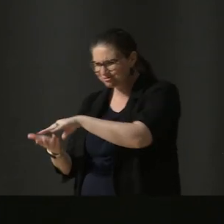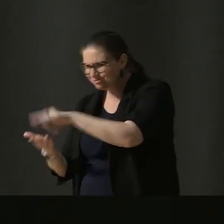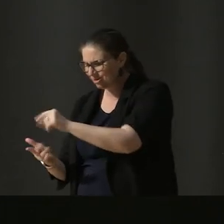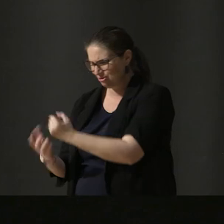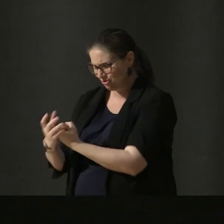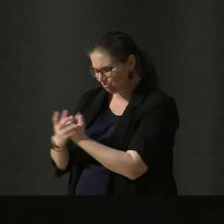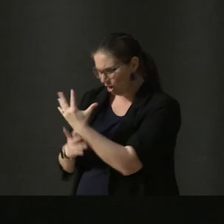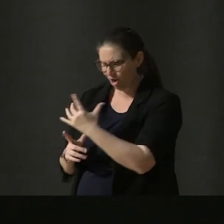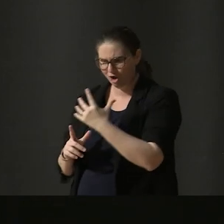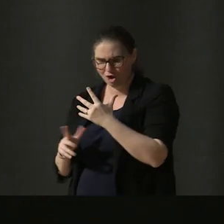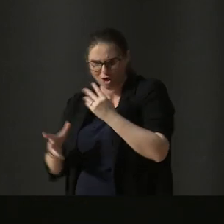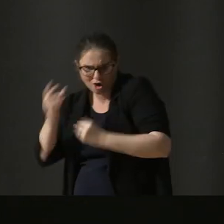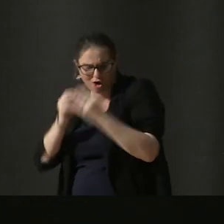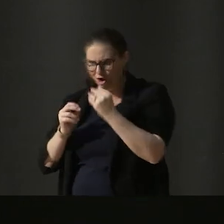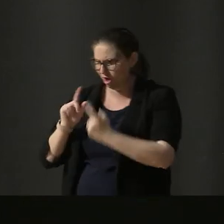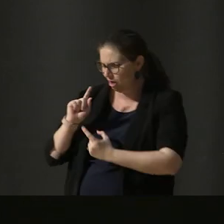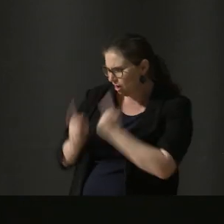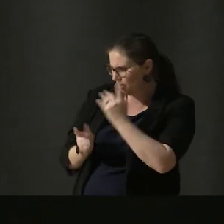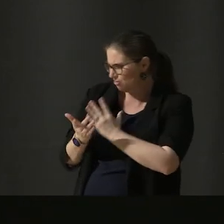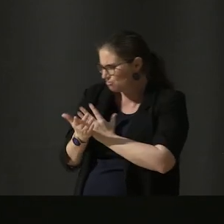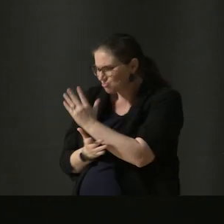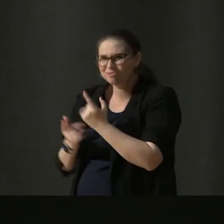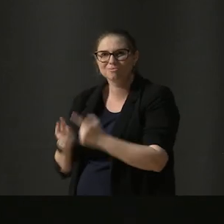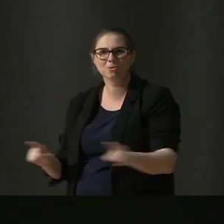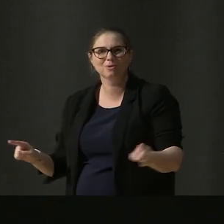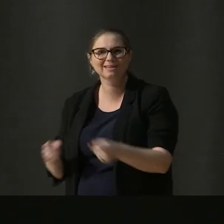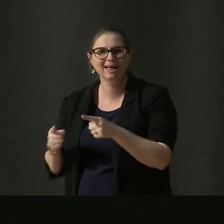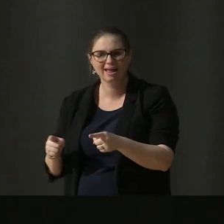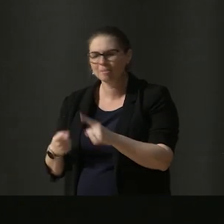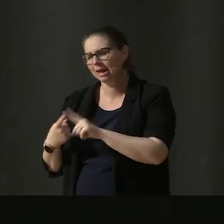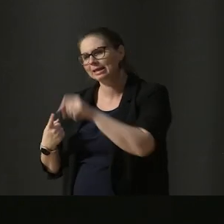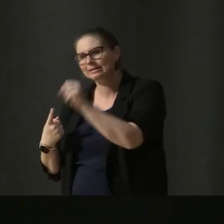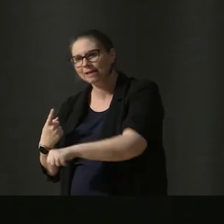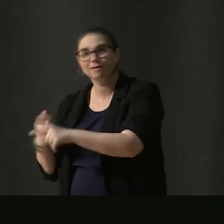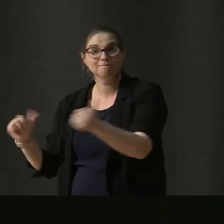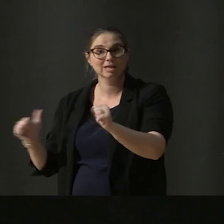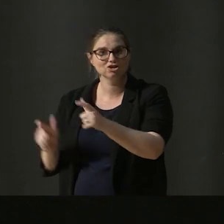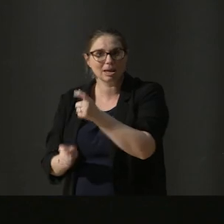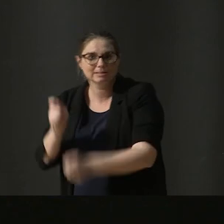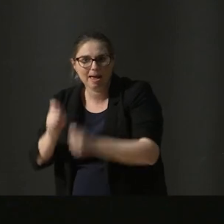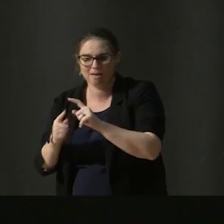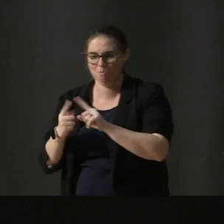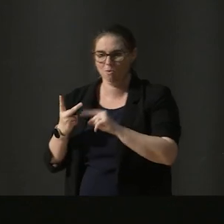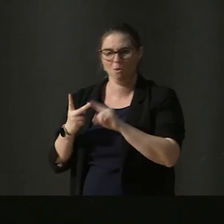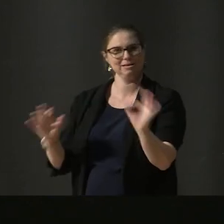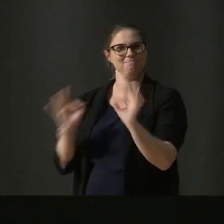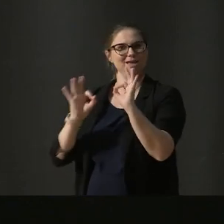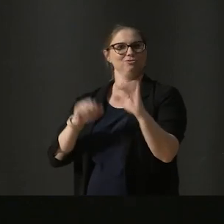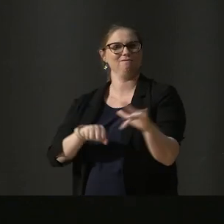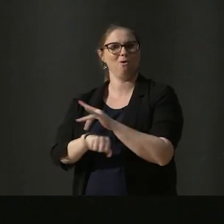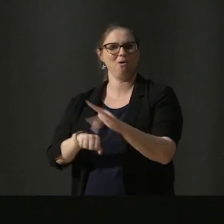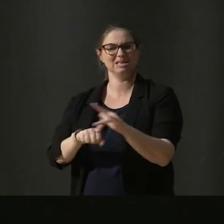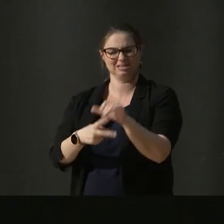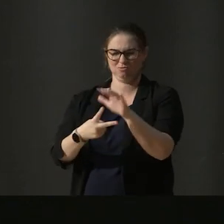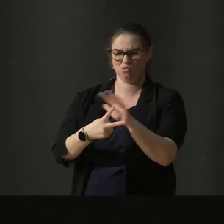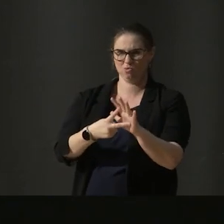themselves through music. Apart from the milestone moments like finishing an exam or a special performance, I get to be there